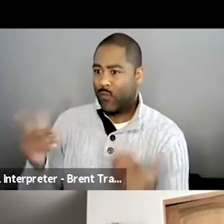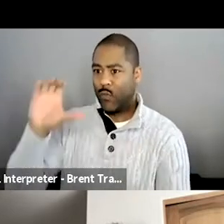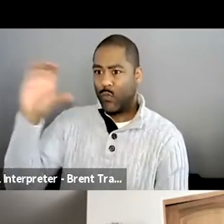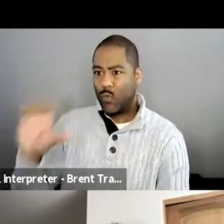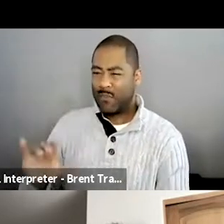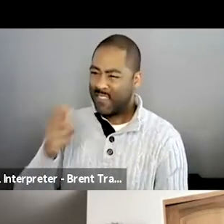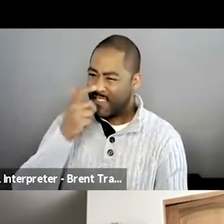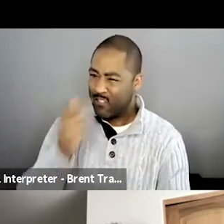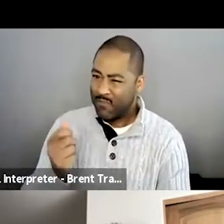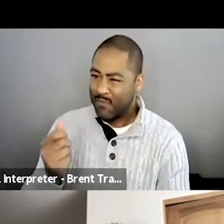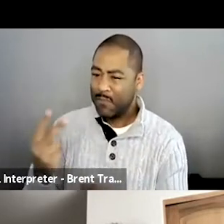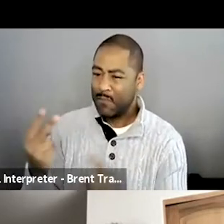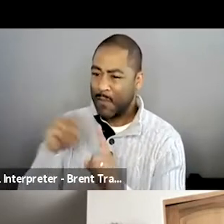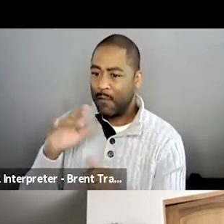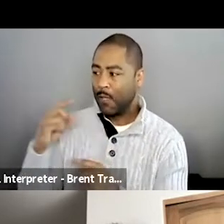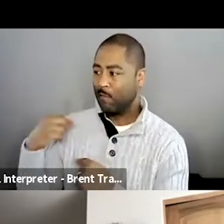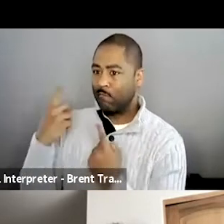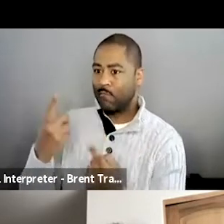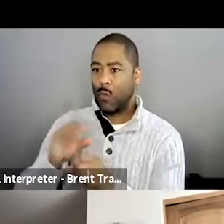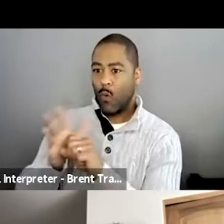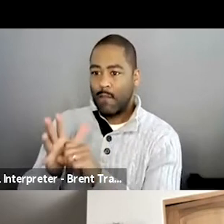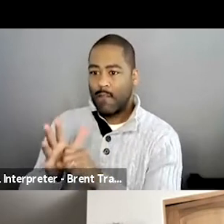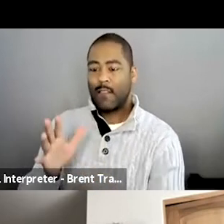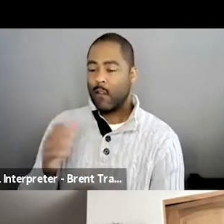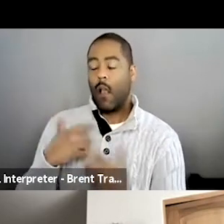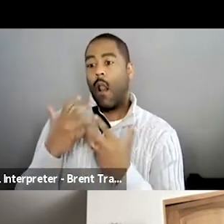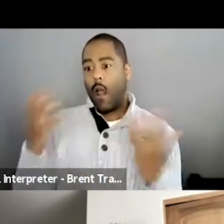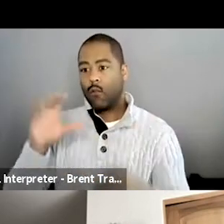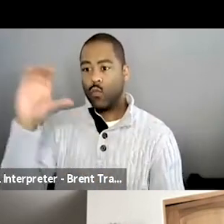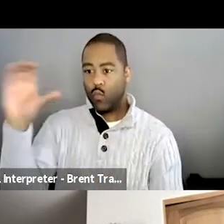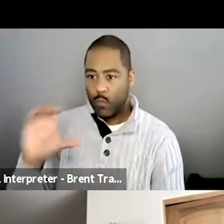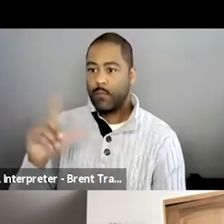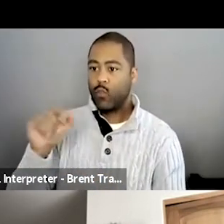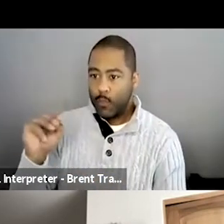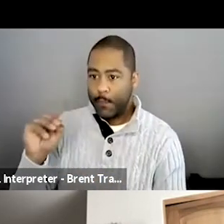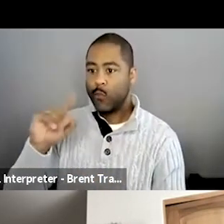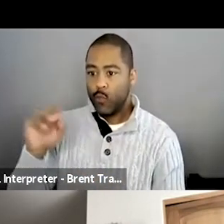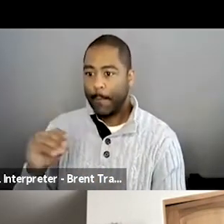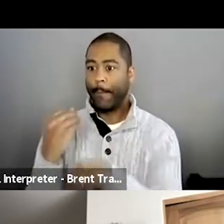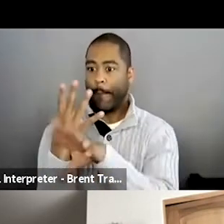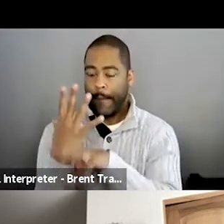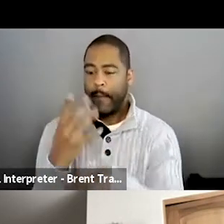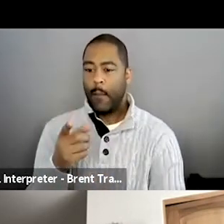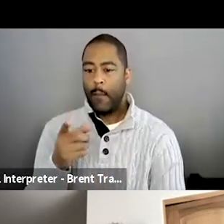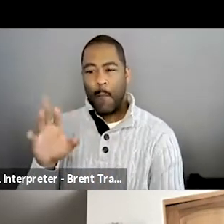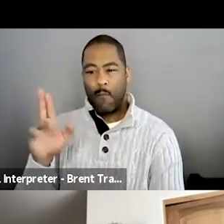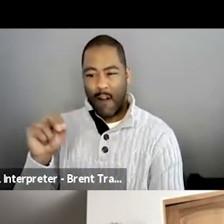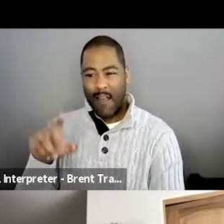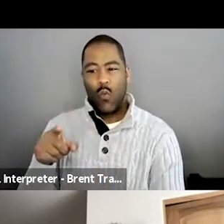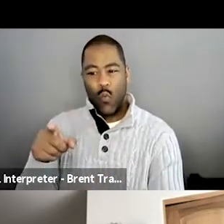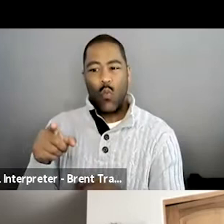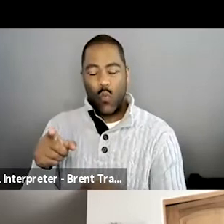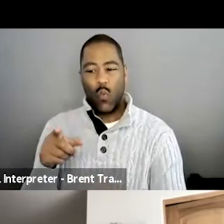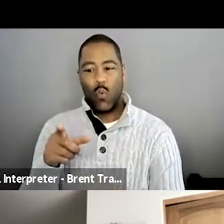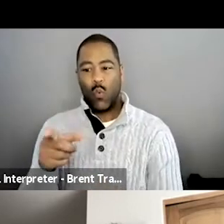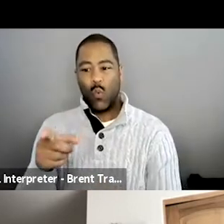people, you know, during COVID, when we spend so much time on zoom, you do refer to yourself every once in a while as a guy with